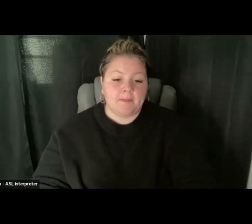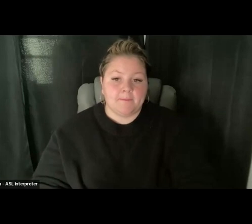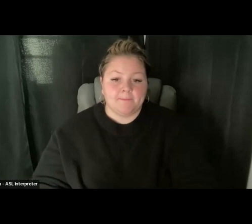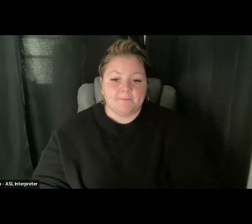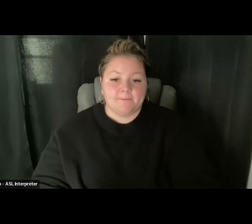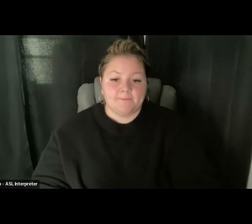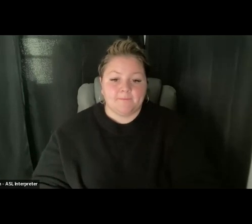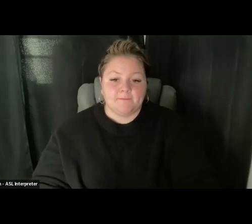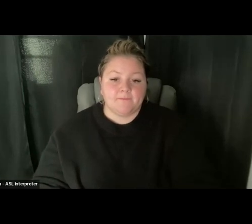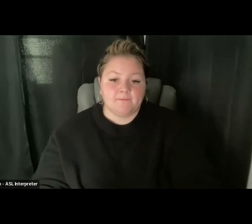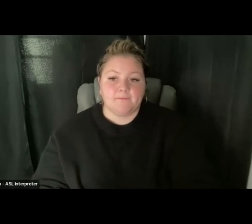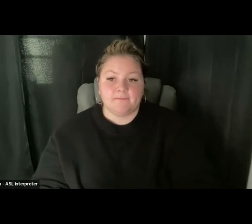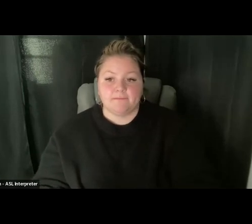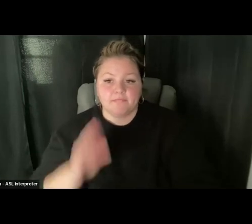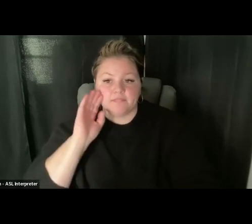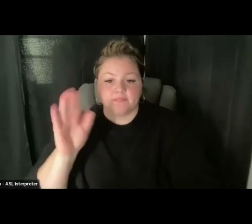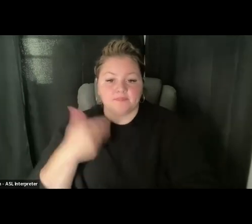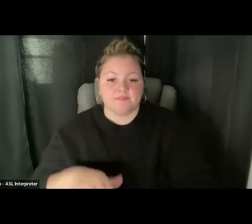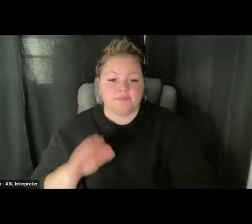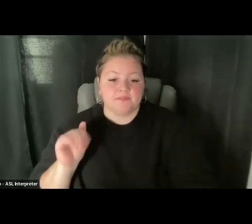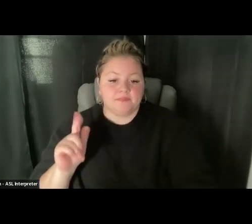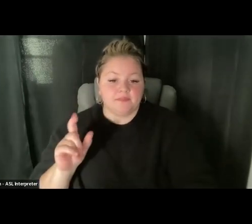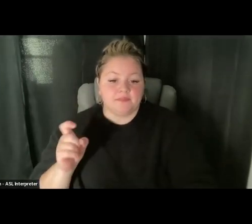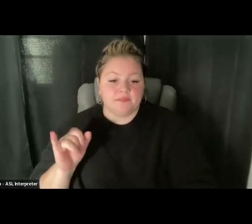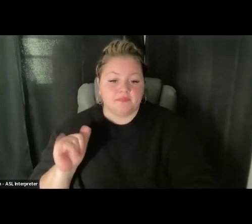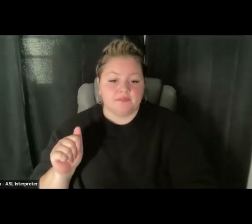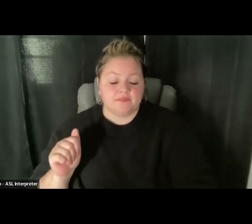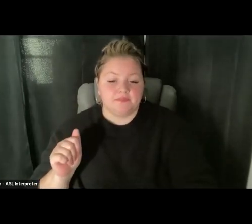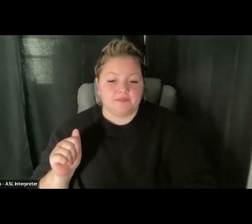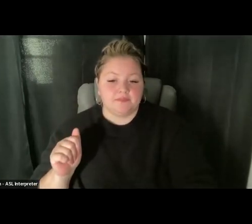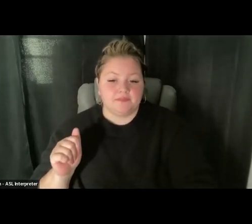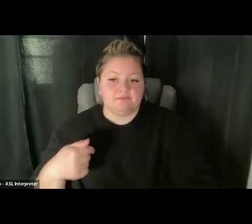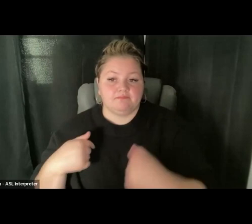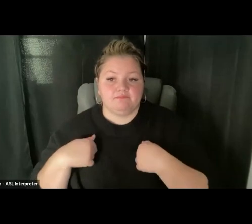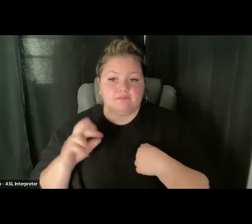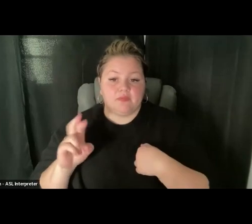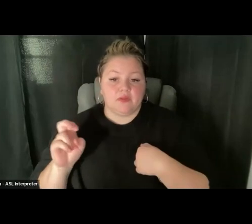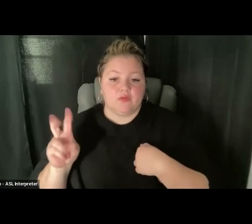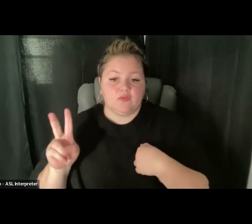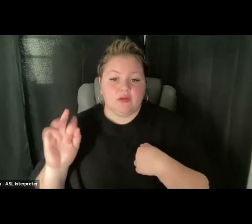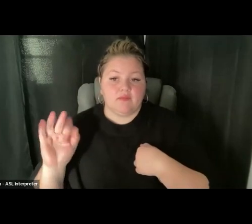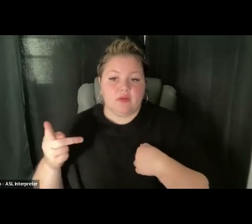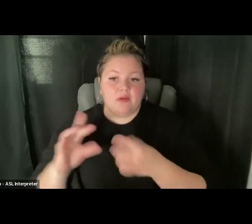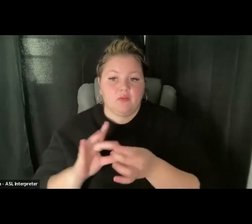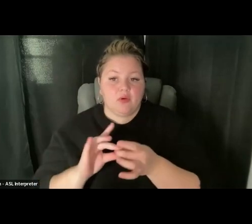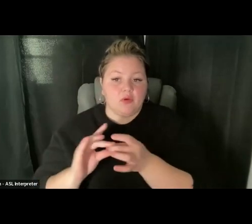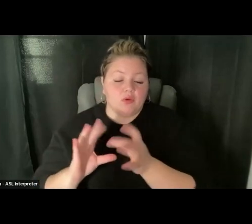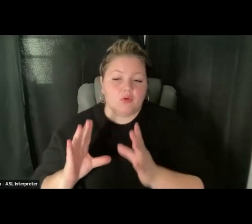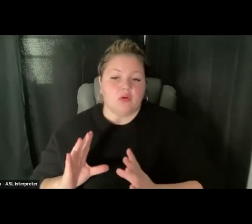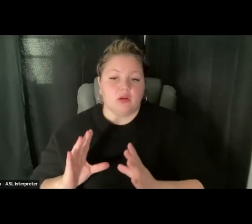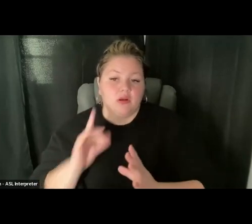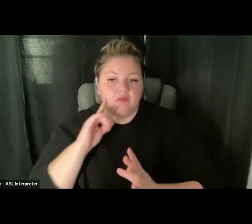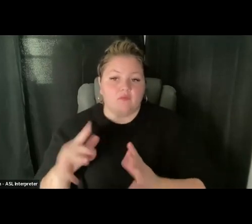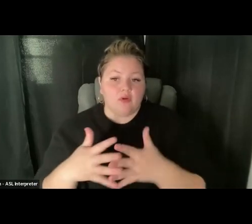Hello, everyone. This is Alexia. I am the RevUp Coalition's Coordinator for the